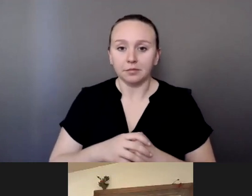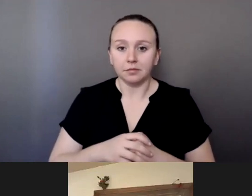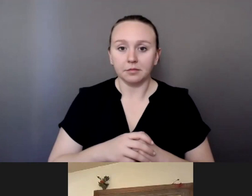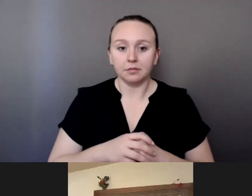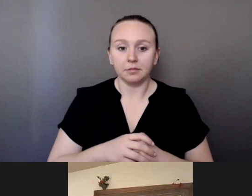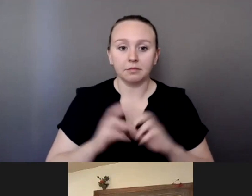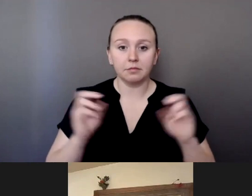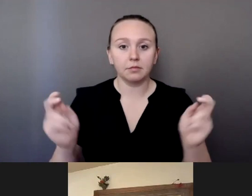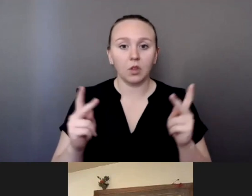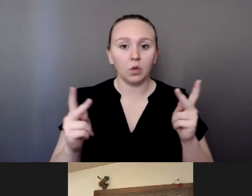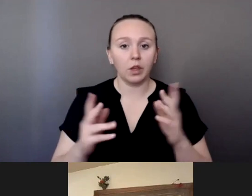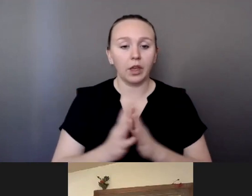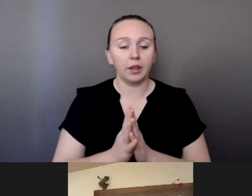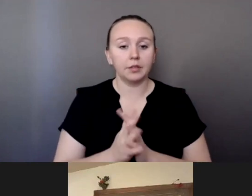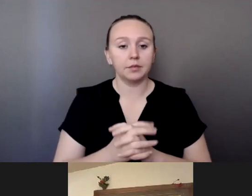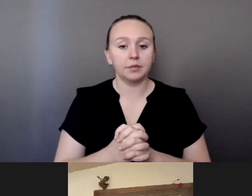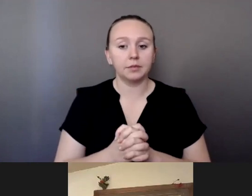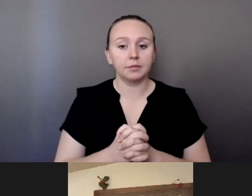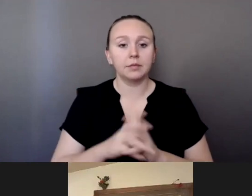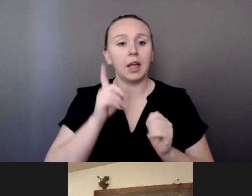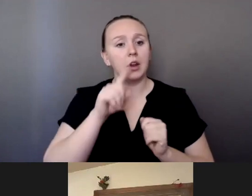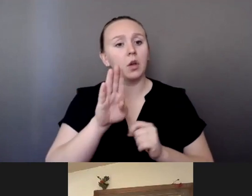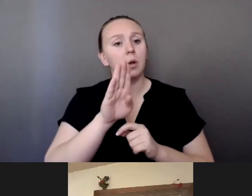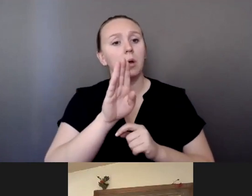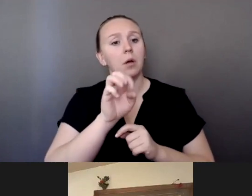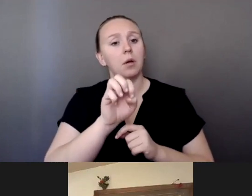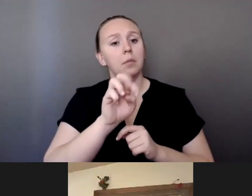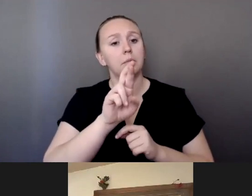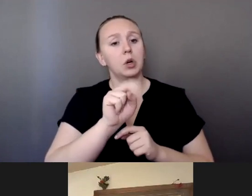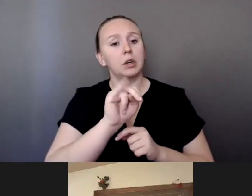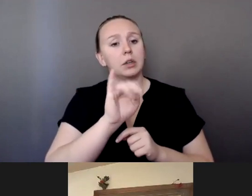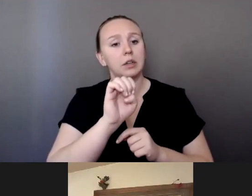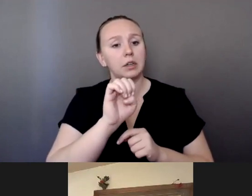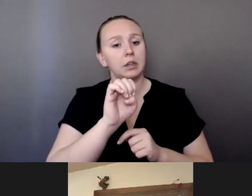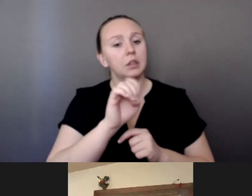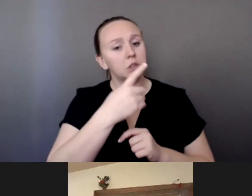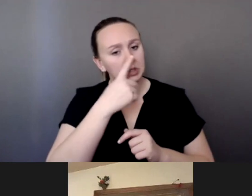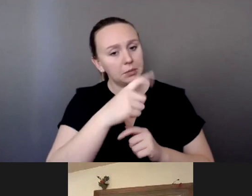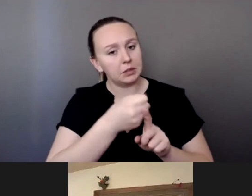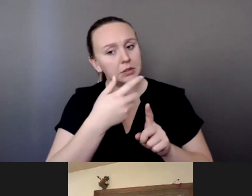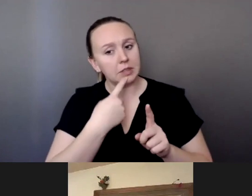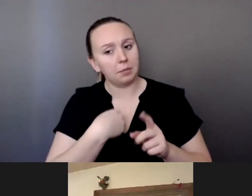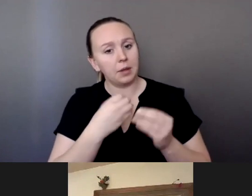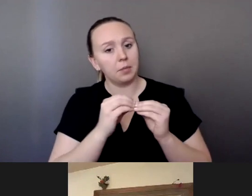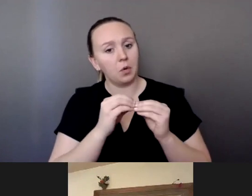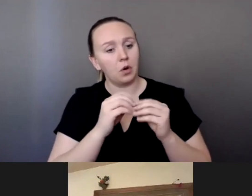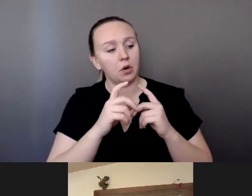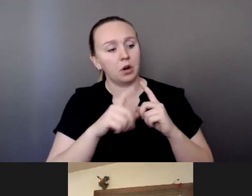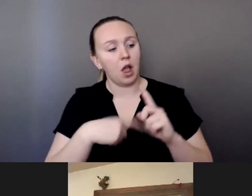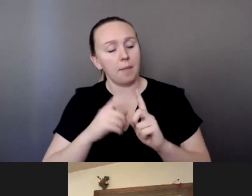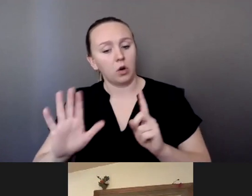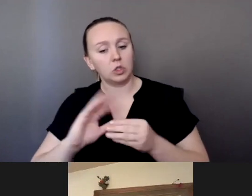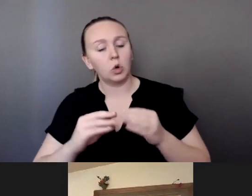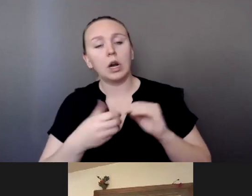All right. I know that we had Bernie, can you tell me a little bit about Debbie's story? know not for you to talk for her, but I